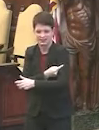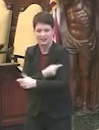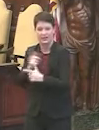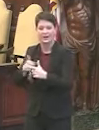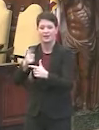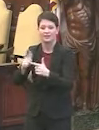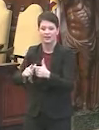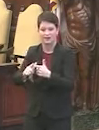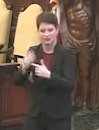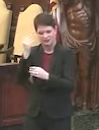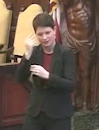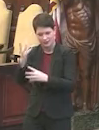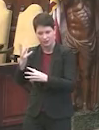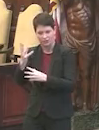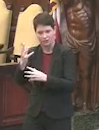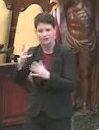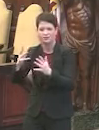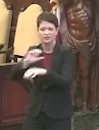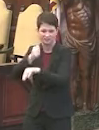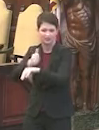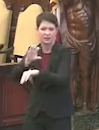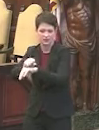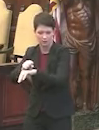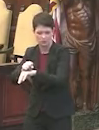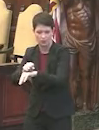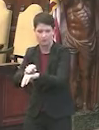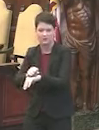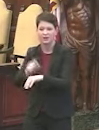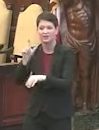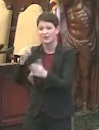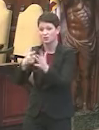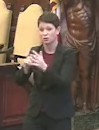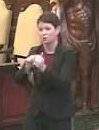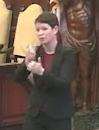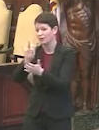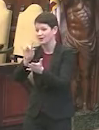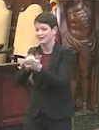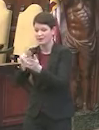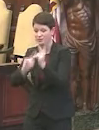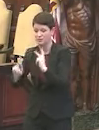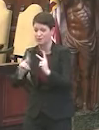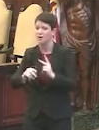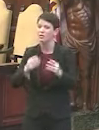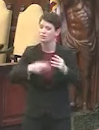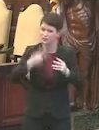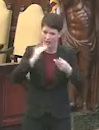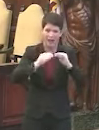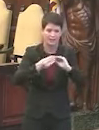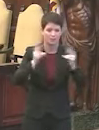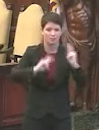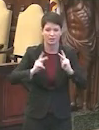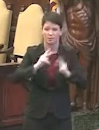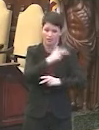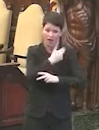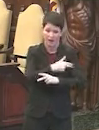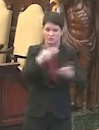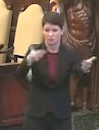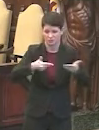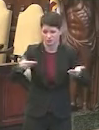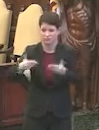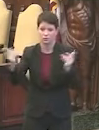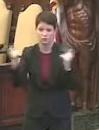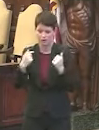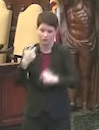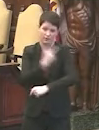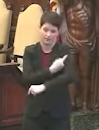and later indicate the schedule. And they started with 48,000 people. So there are very large number of people who are being invited in by these hospitals.